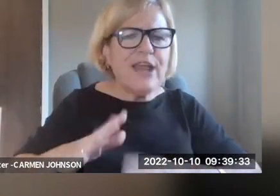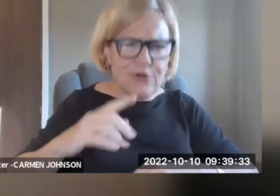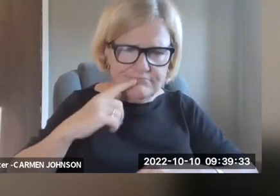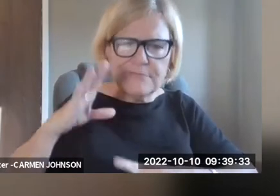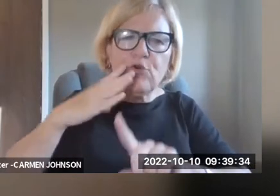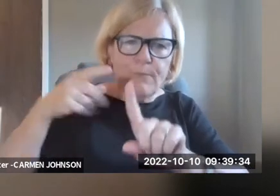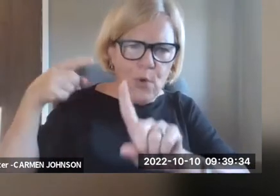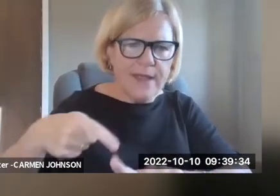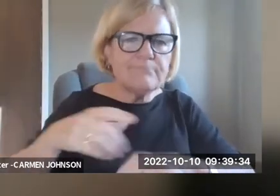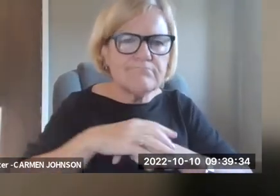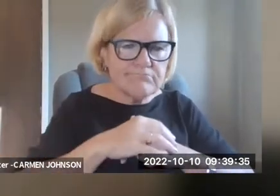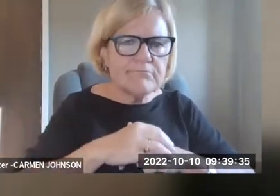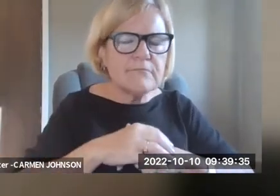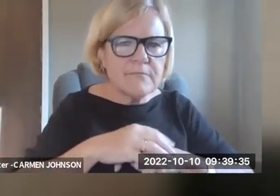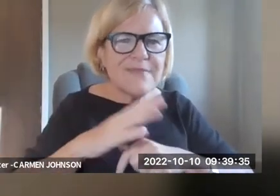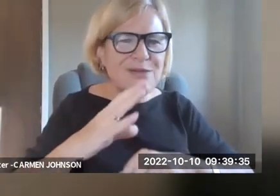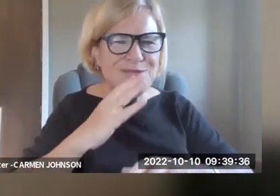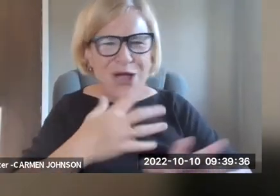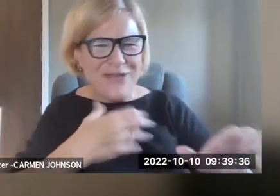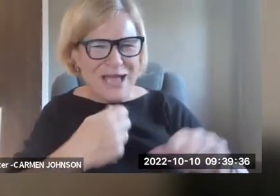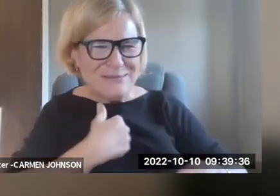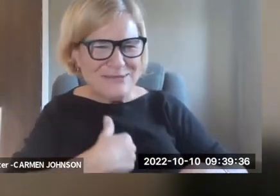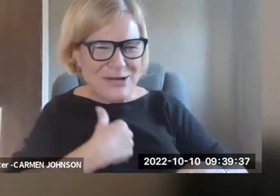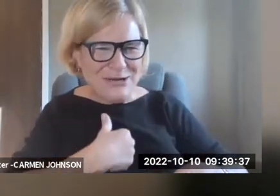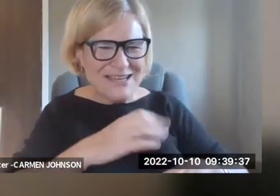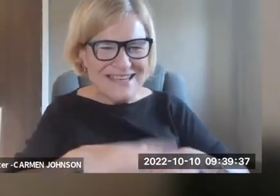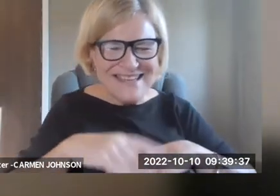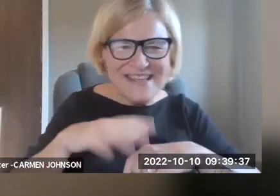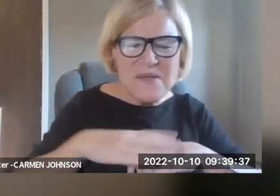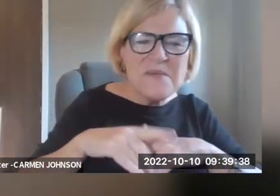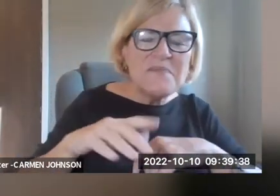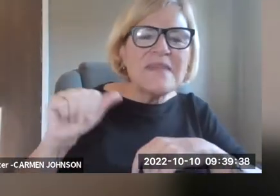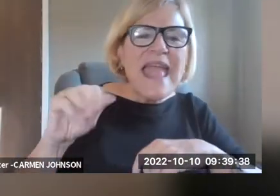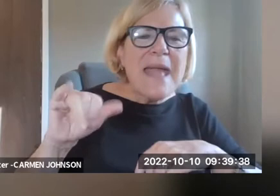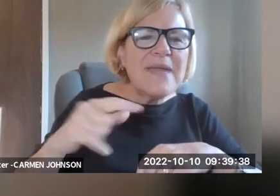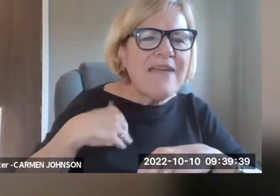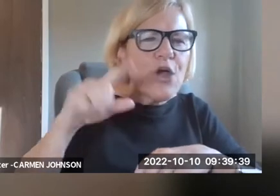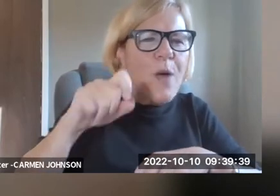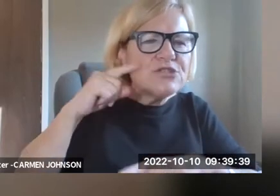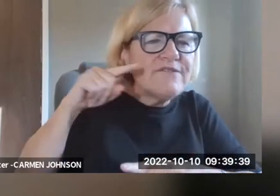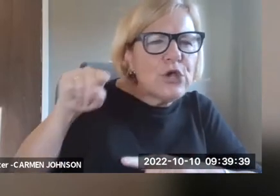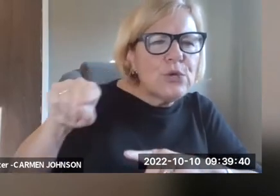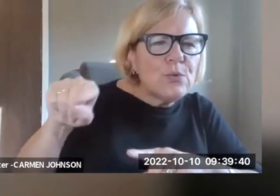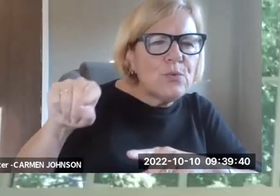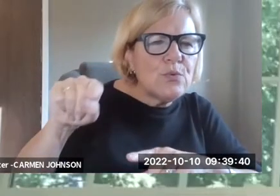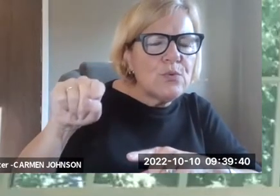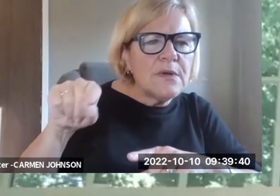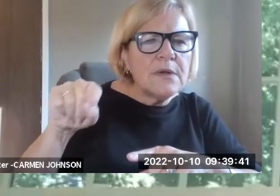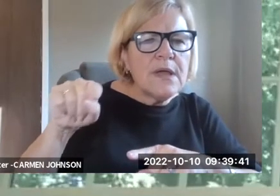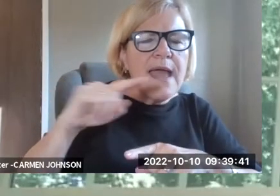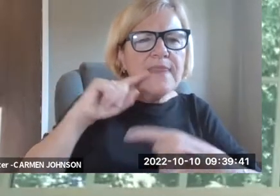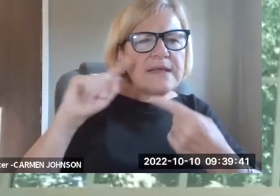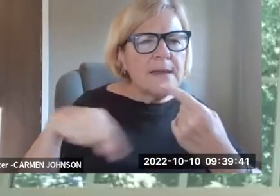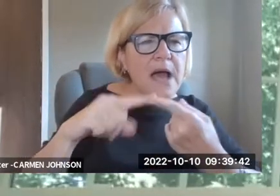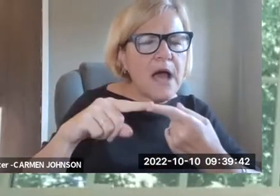step is to hire a disabilities coordinator and you're right. You, you must've missed it because it was the very first thing that Tessa said. Good point. Um, you talk fast. I'm